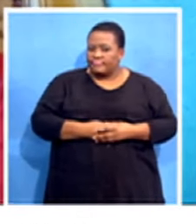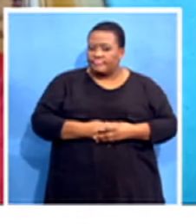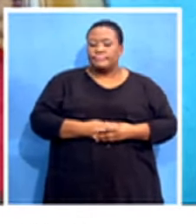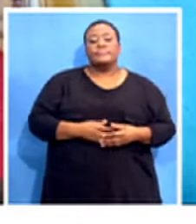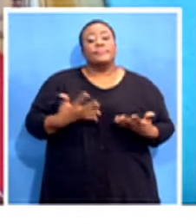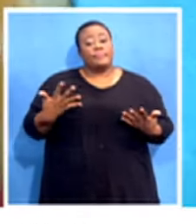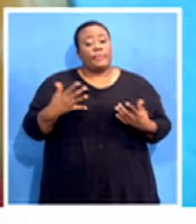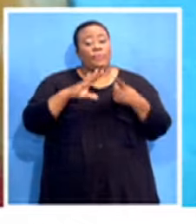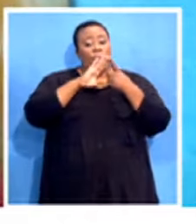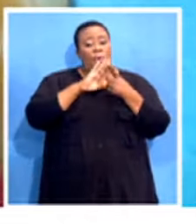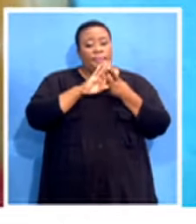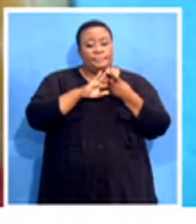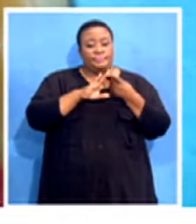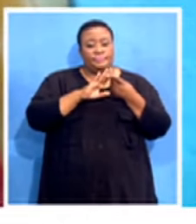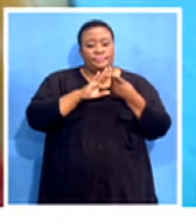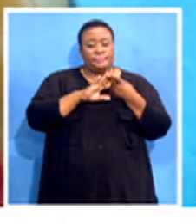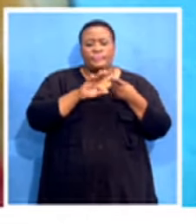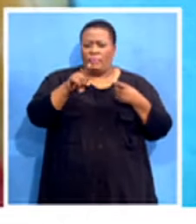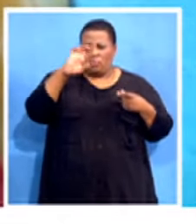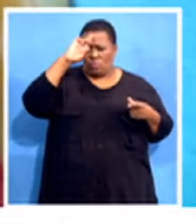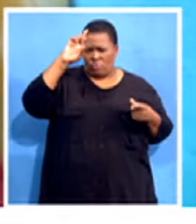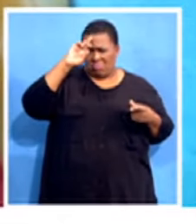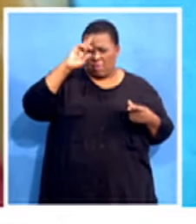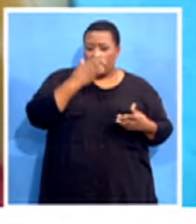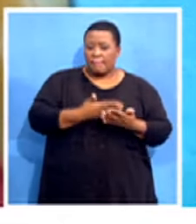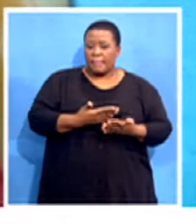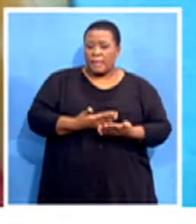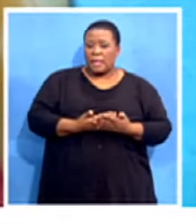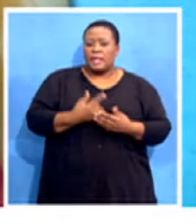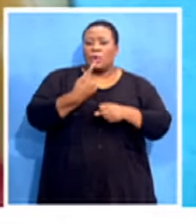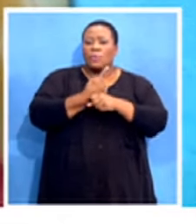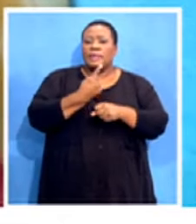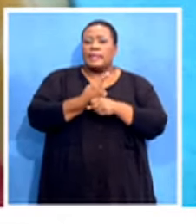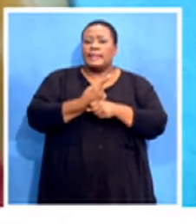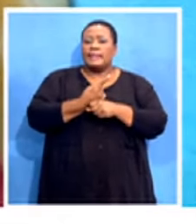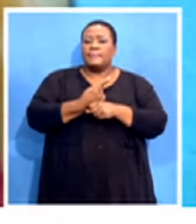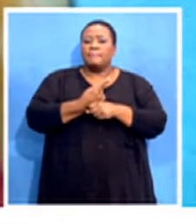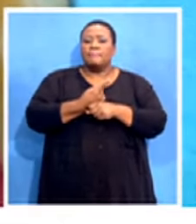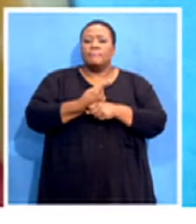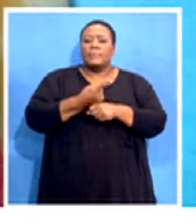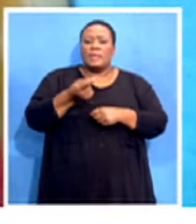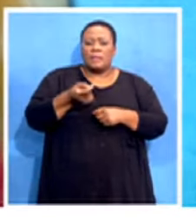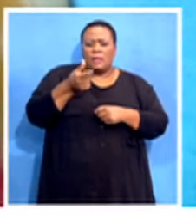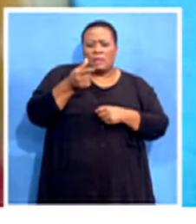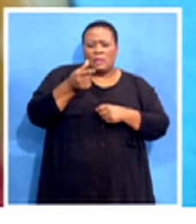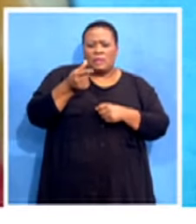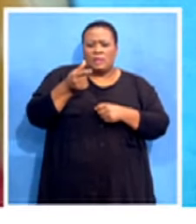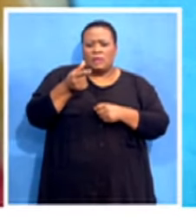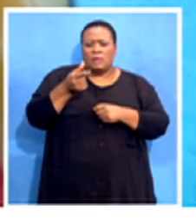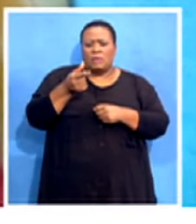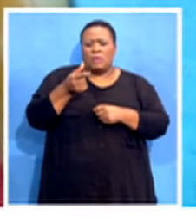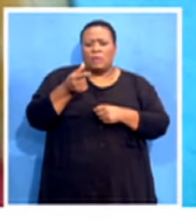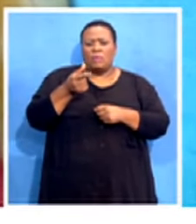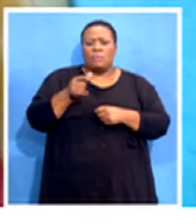Well, one is that if you may remember very well that only around a certain small portion was of the